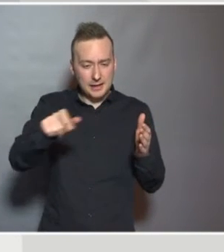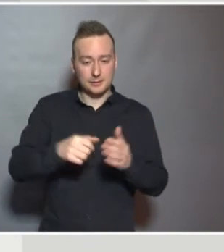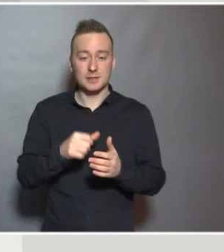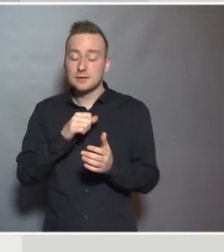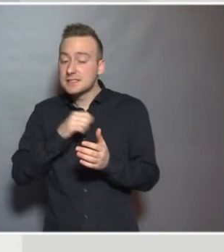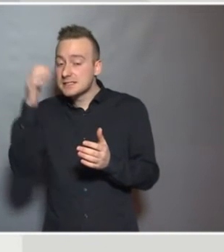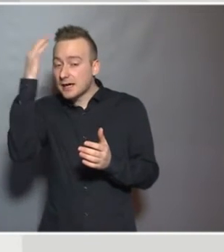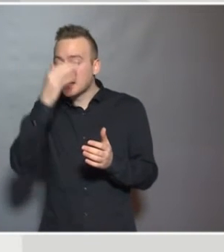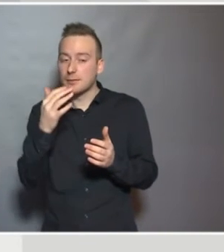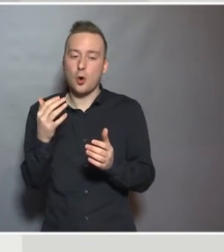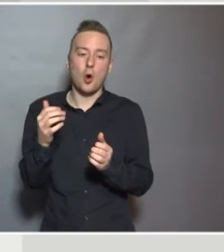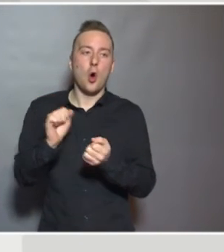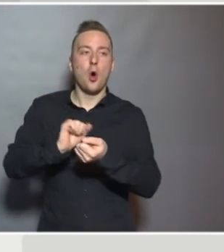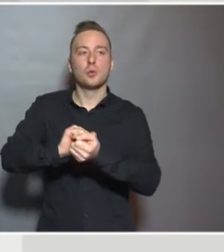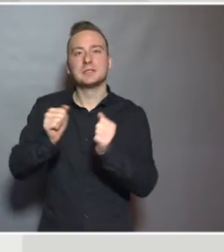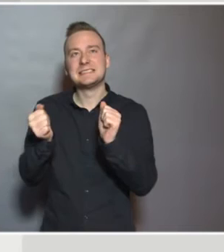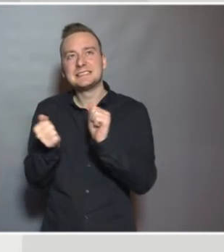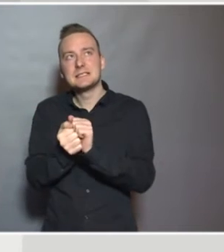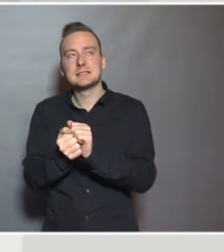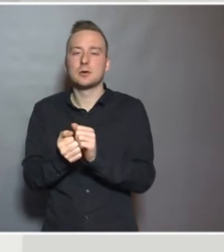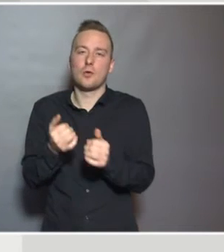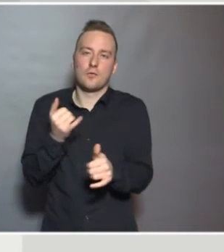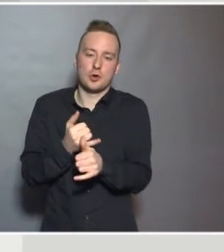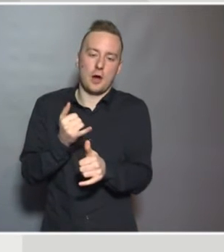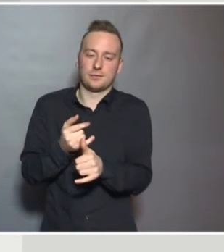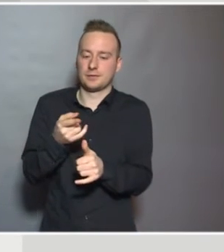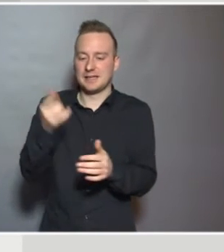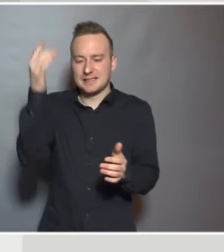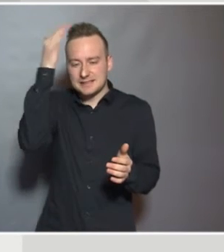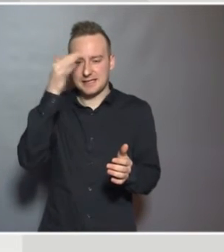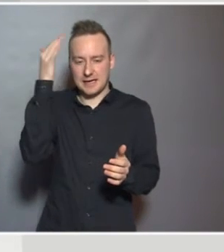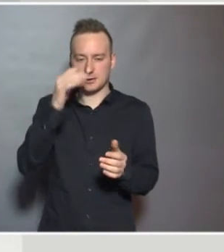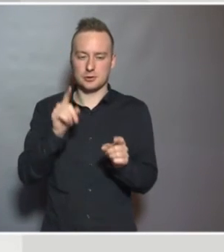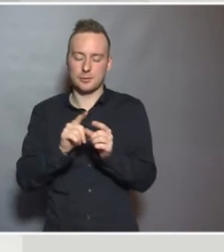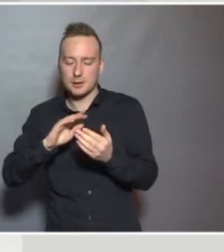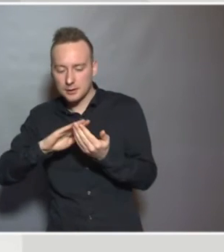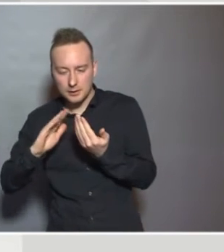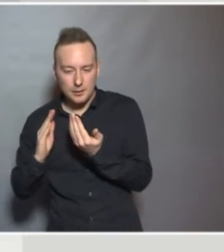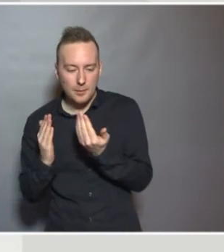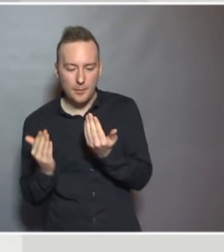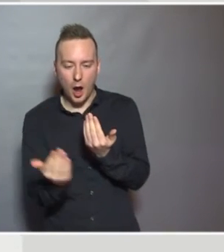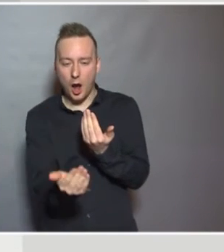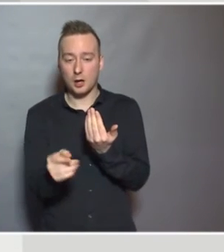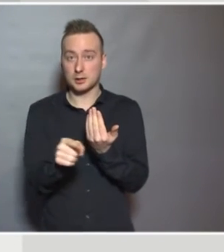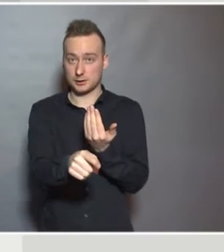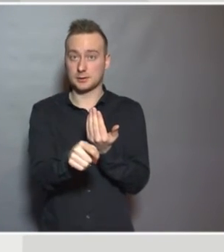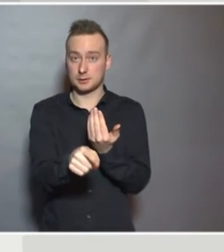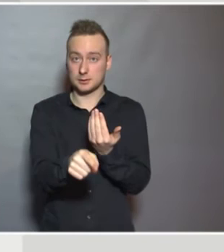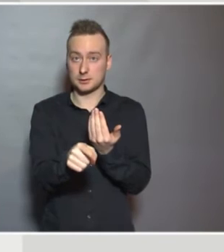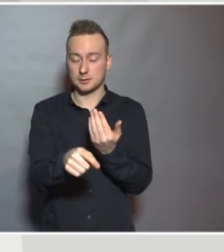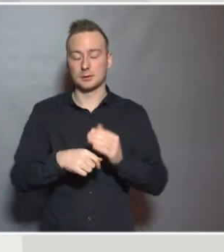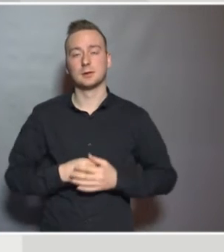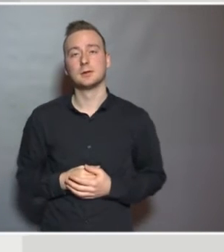policy and how the thinking that might be going behind policies when we use these terms